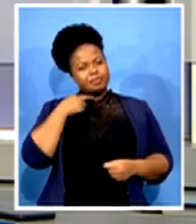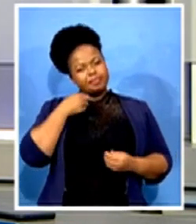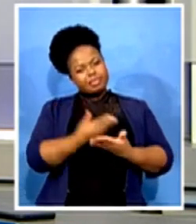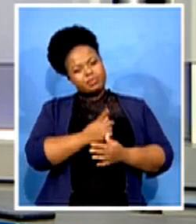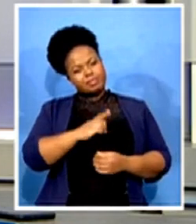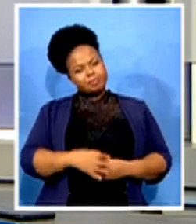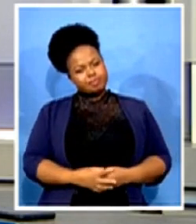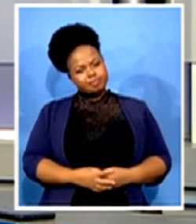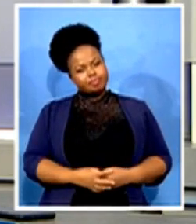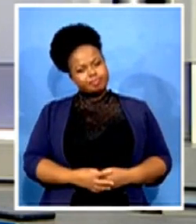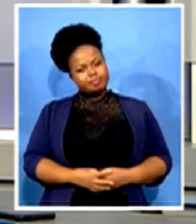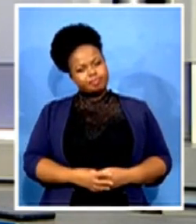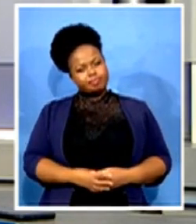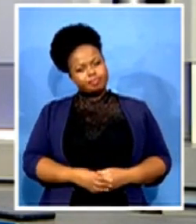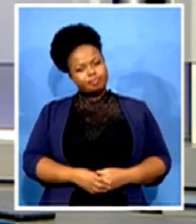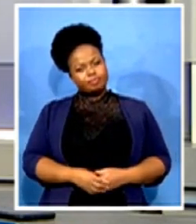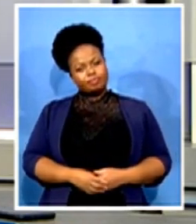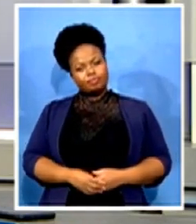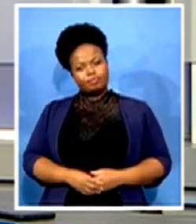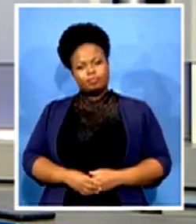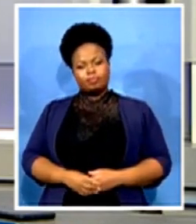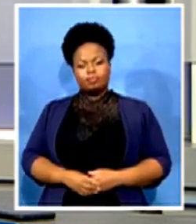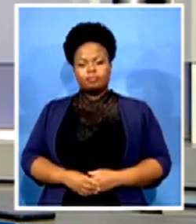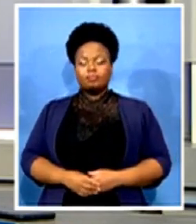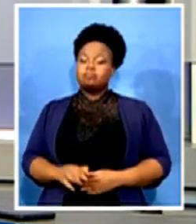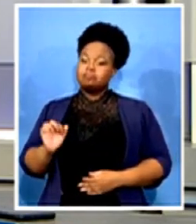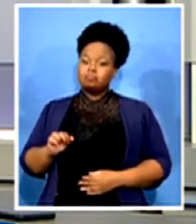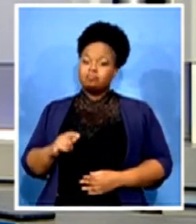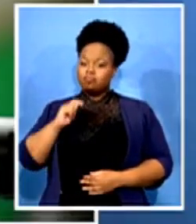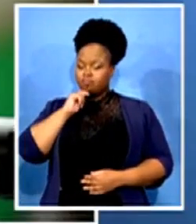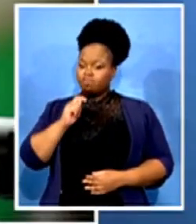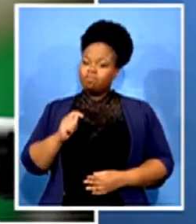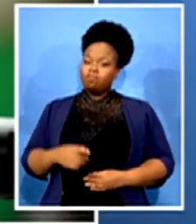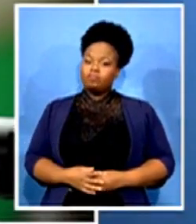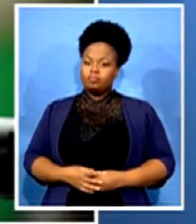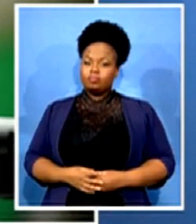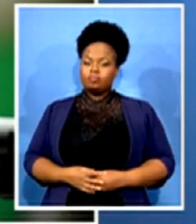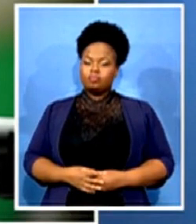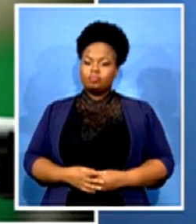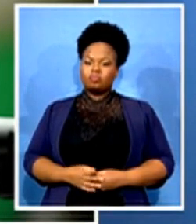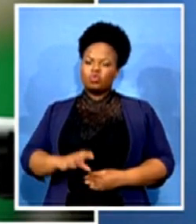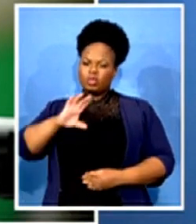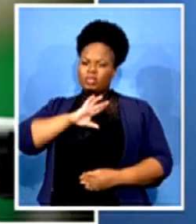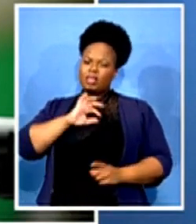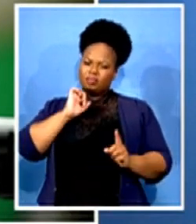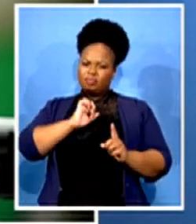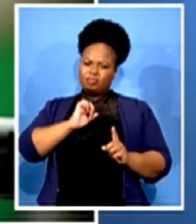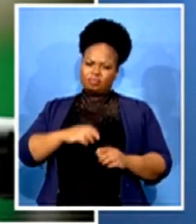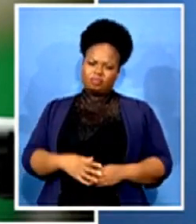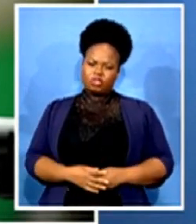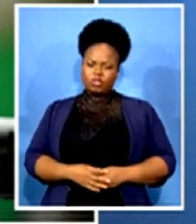Well there's no doubt that that was another friend of his. He had a good sense of humor